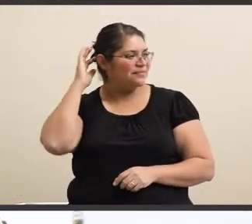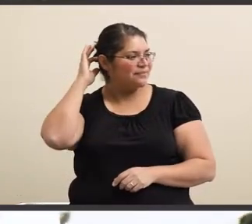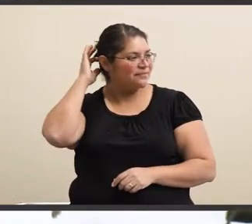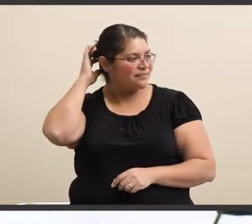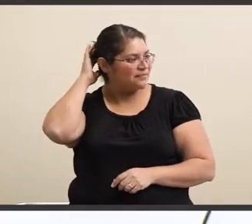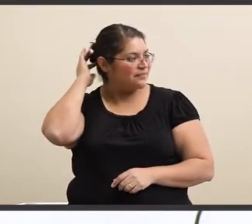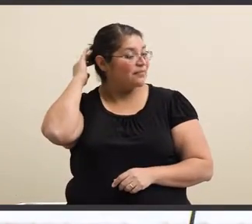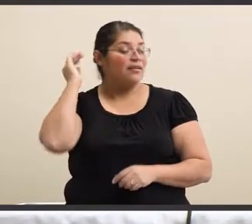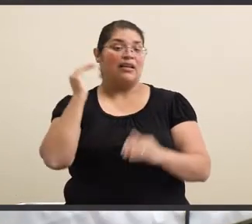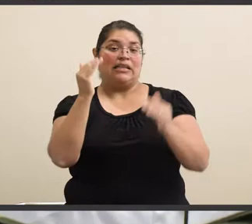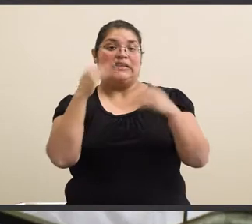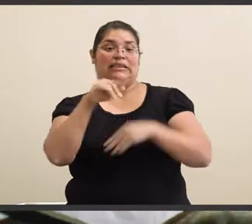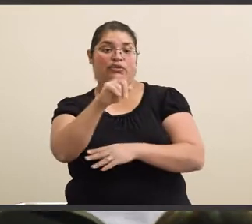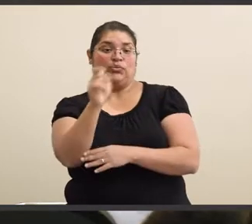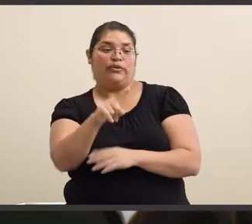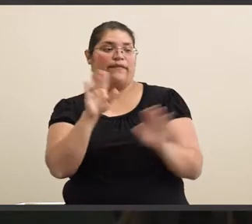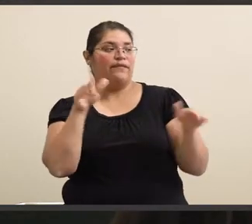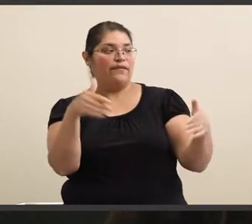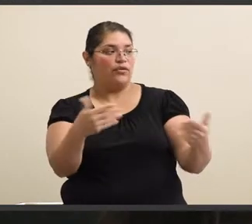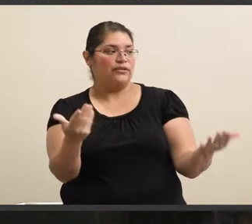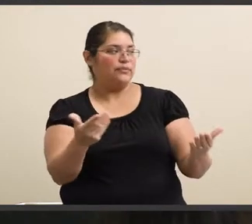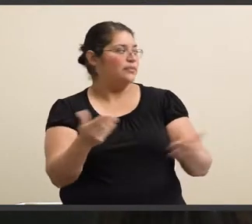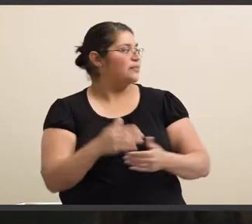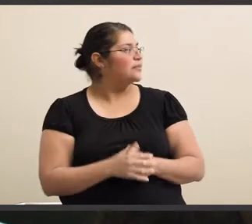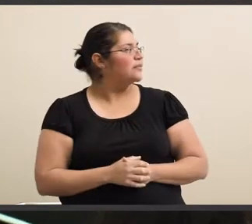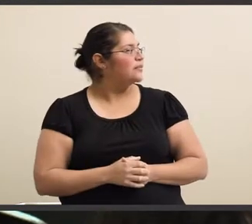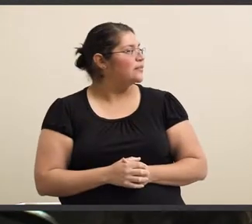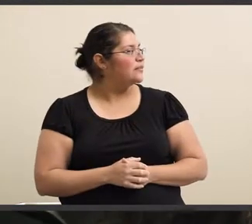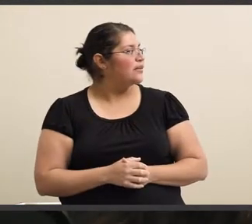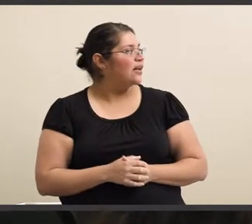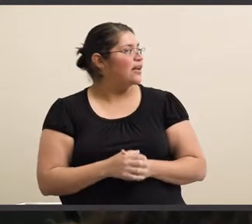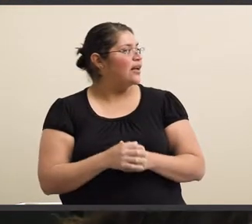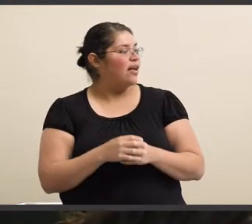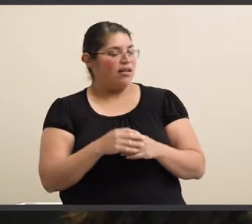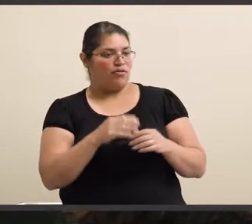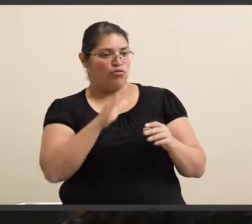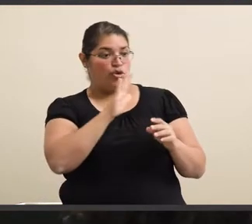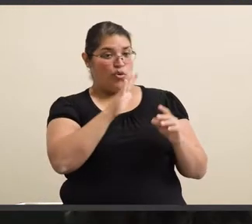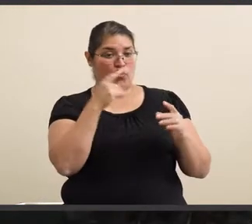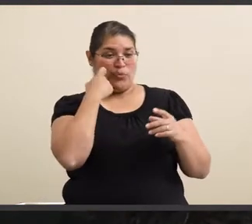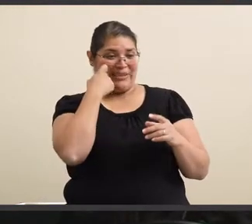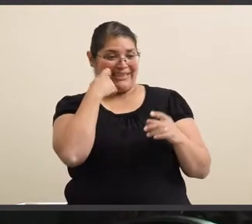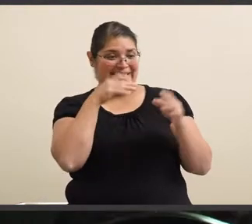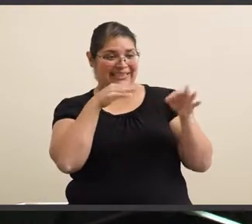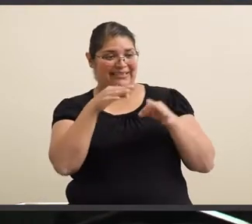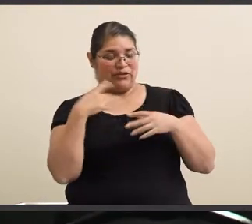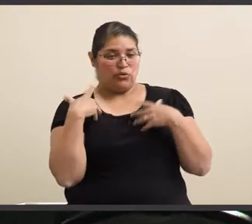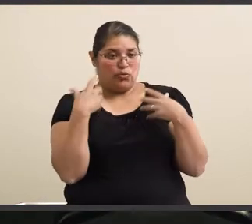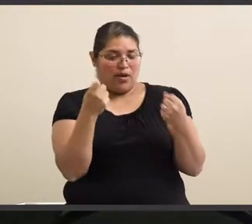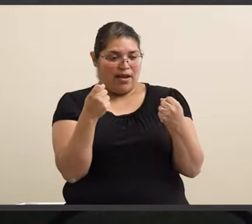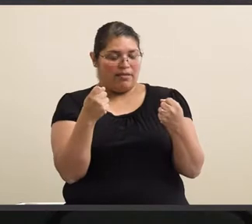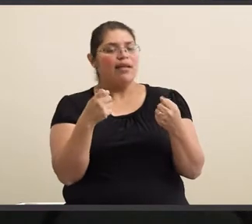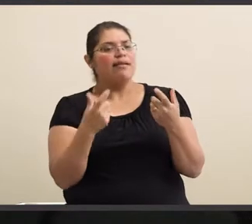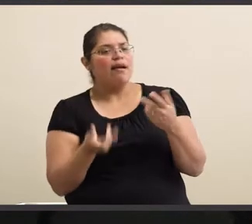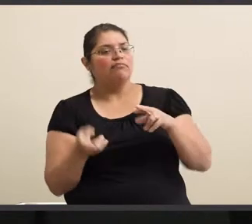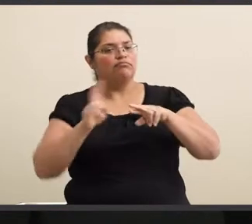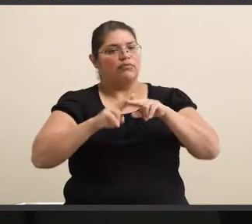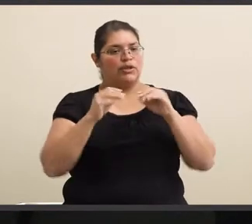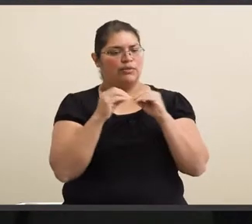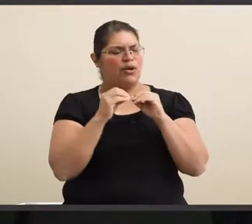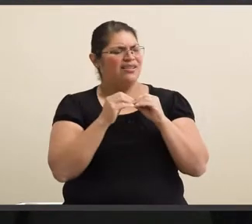Okay, the next question will focus on, to build on the strengths that you just described. So what,